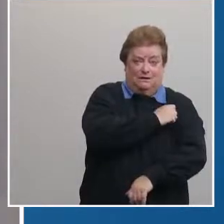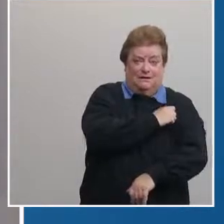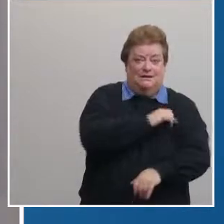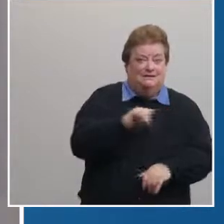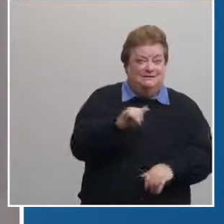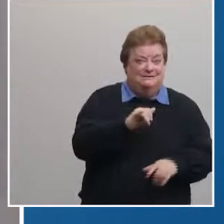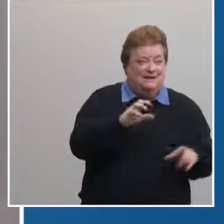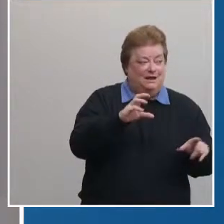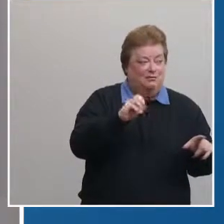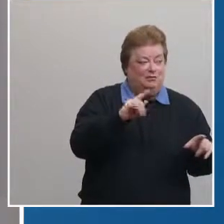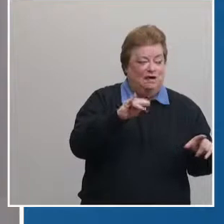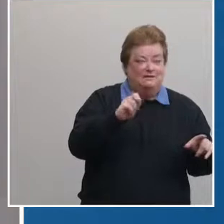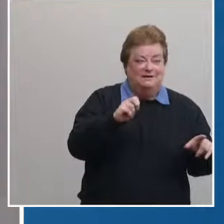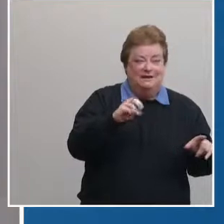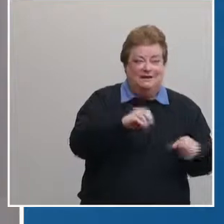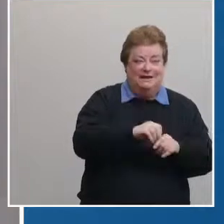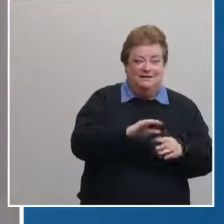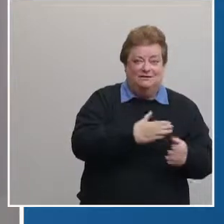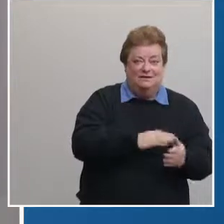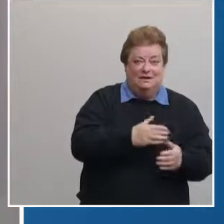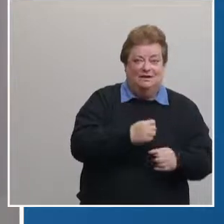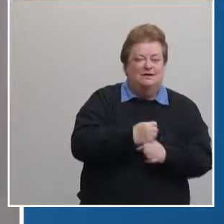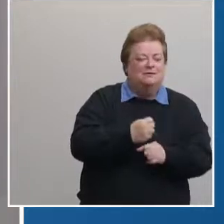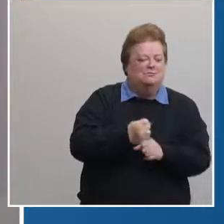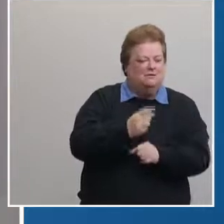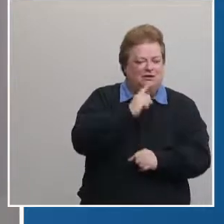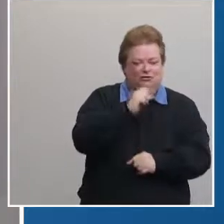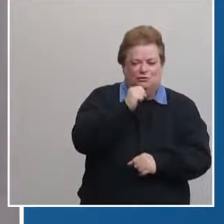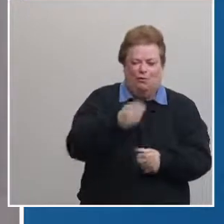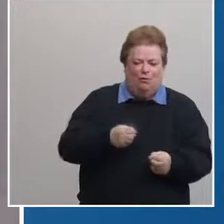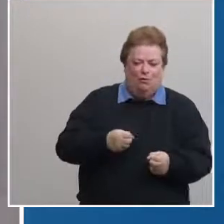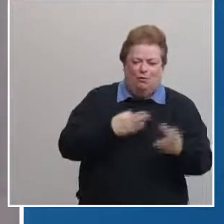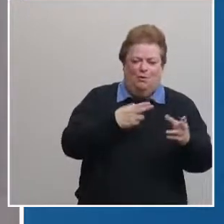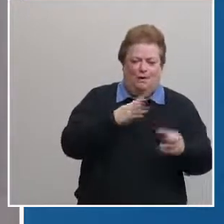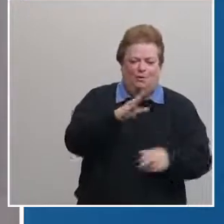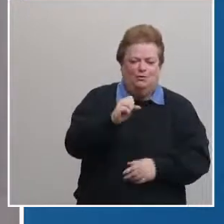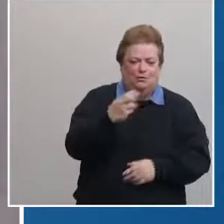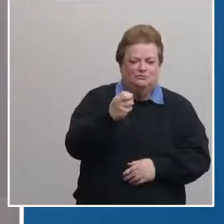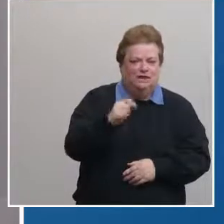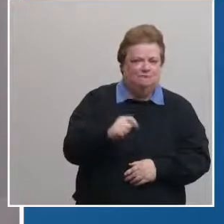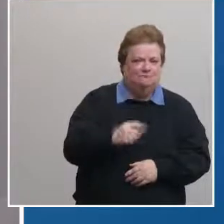like roxanne and the hamilton song be sure you're not throwing away your shot thank you